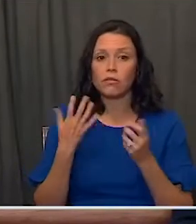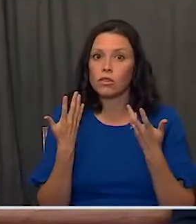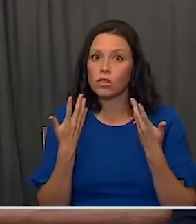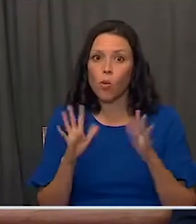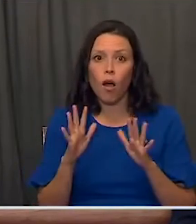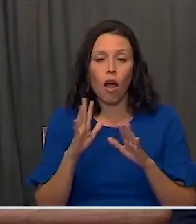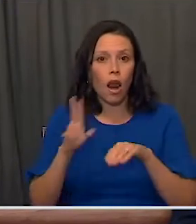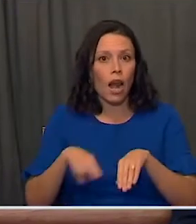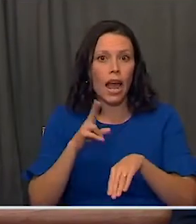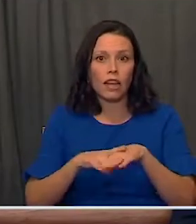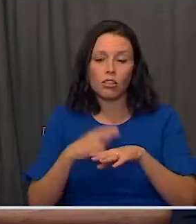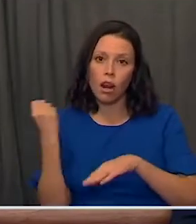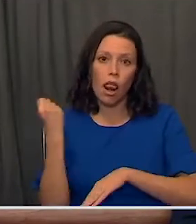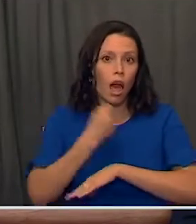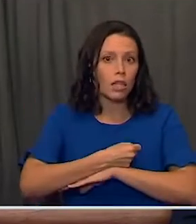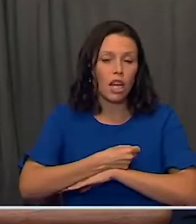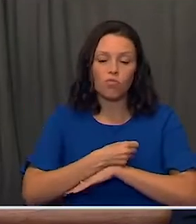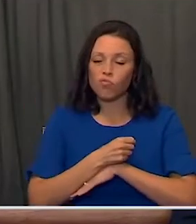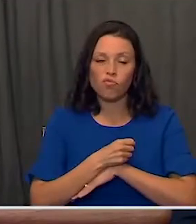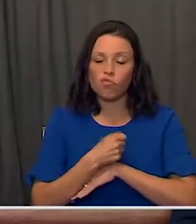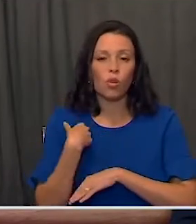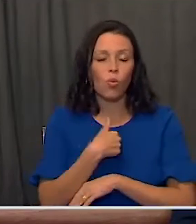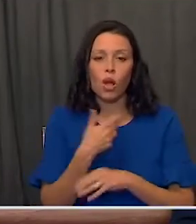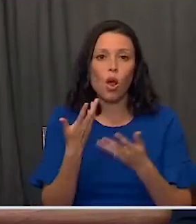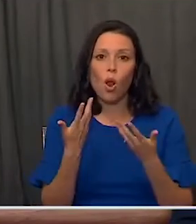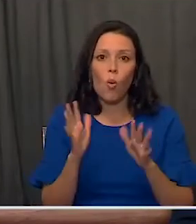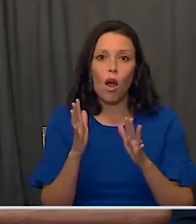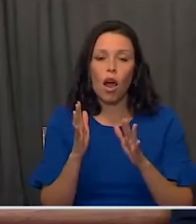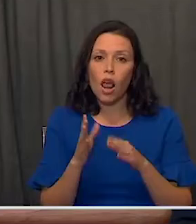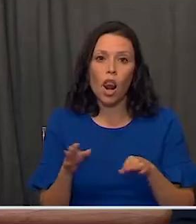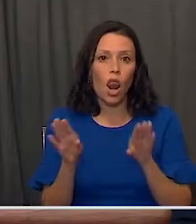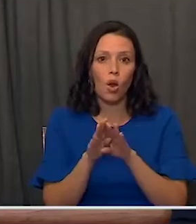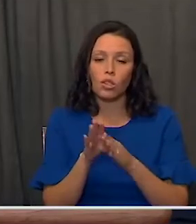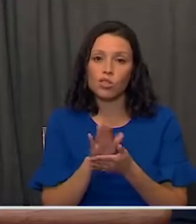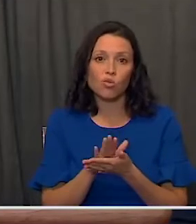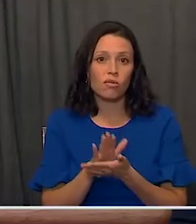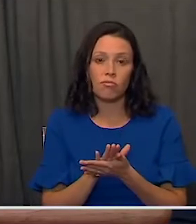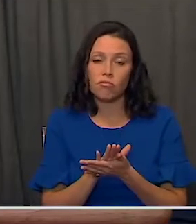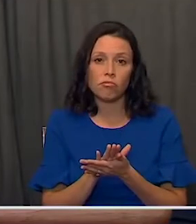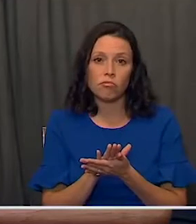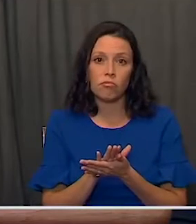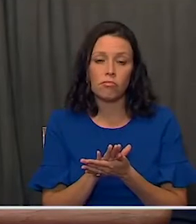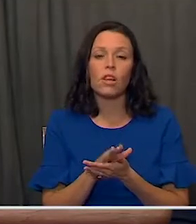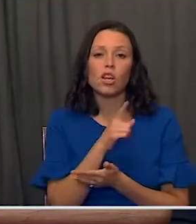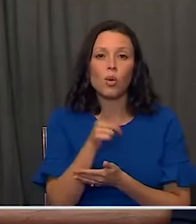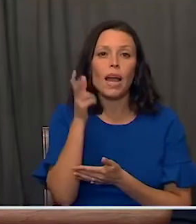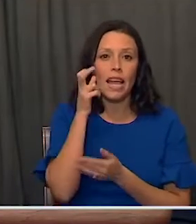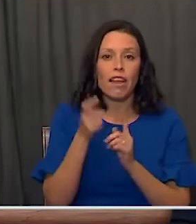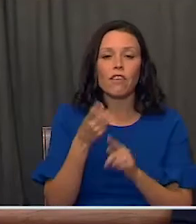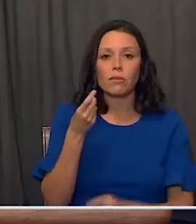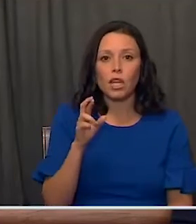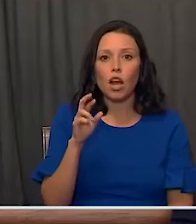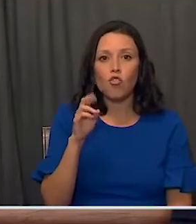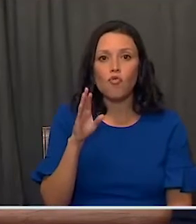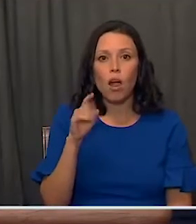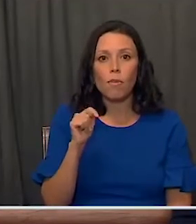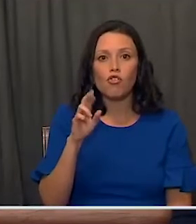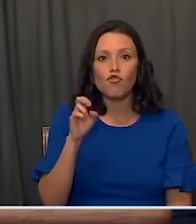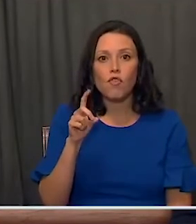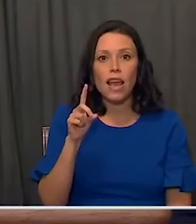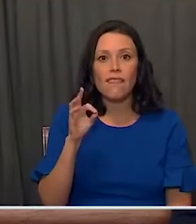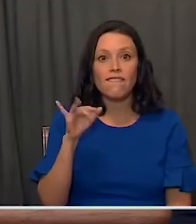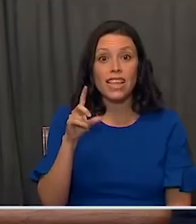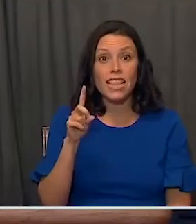national lockdown and we do not support closing schools. You'll hear from Dr. Robert Redfield of the